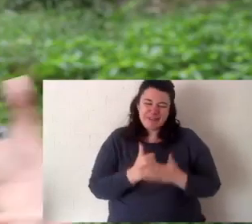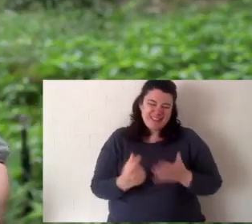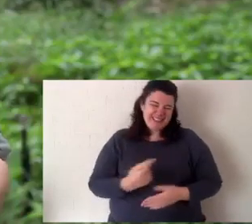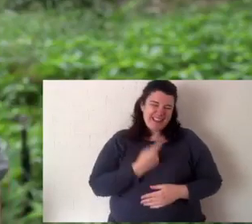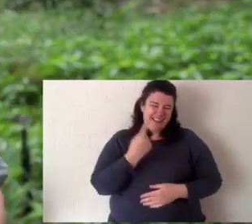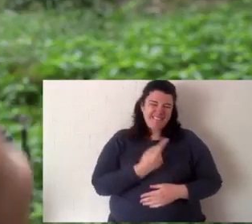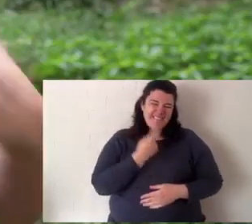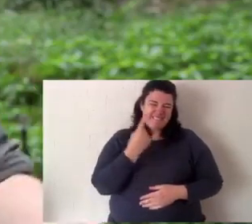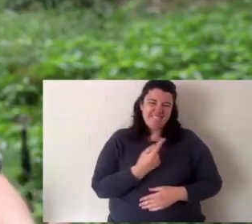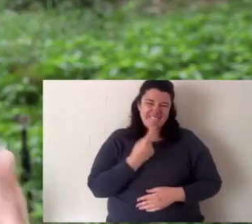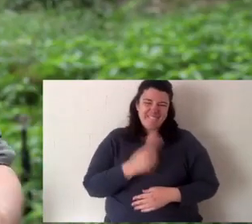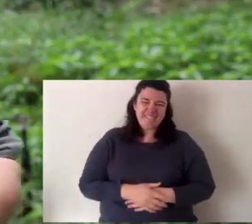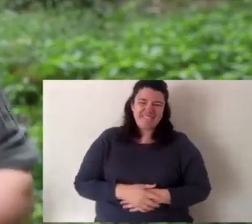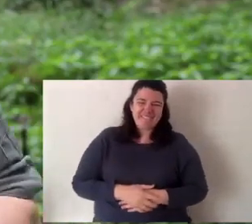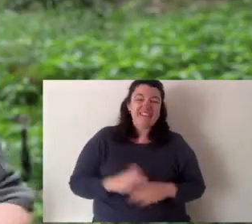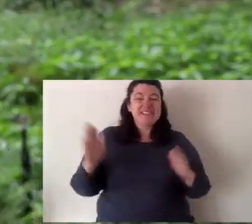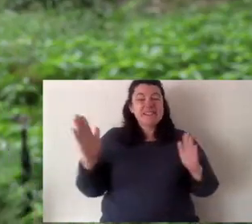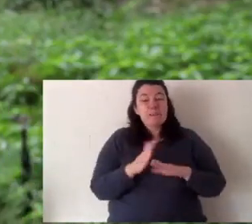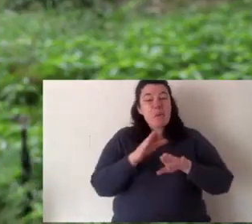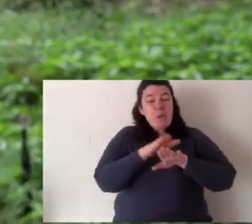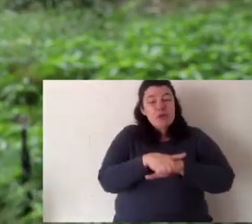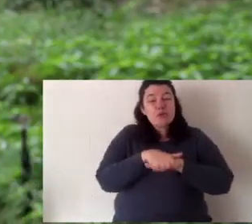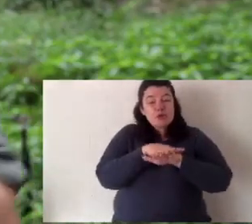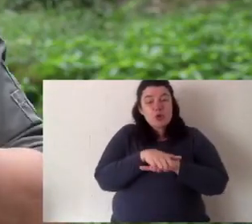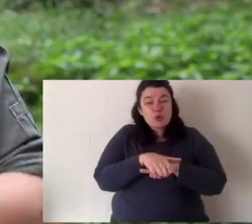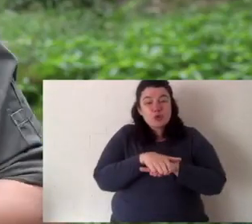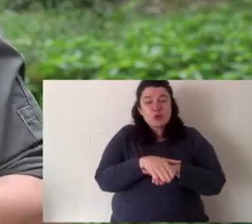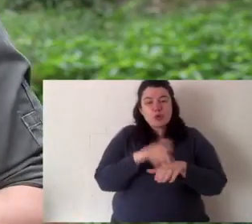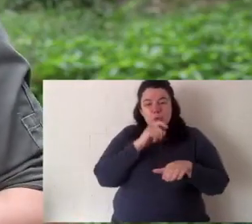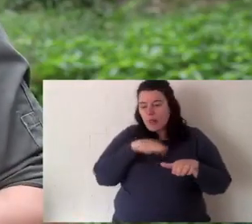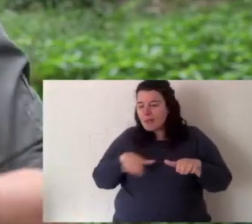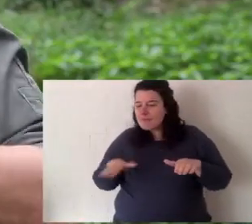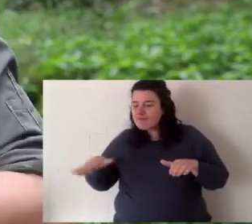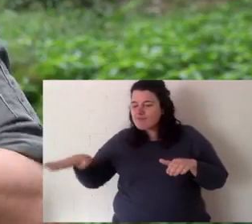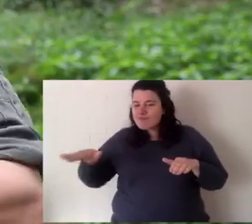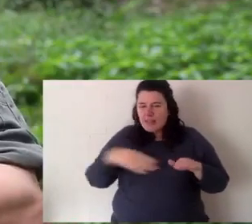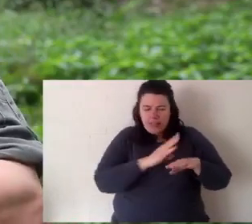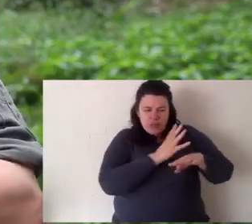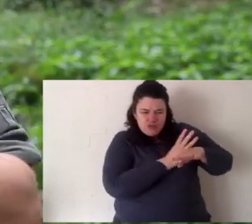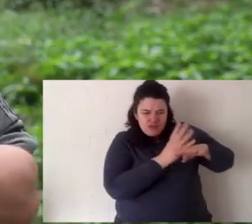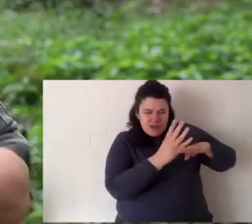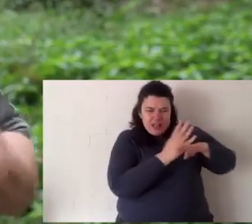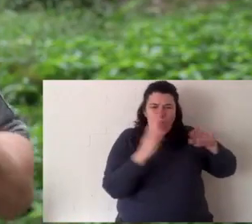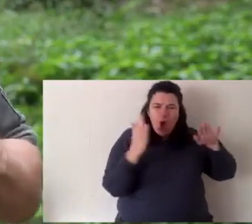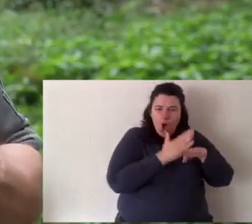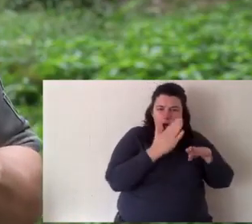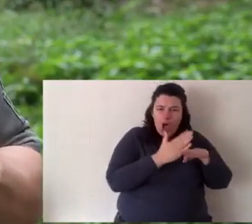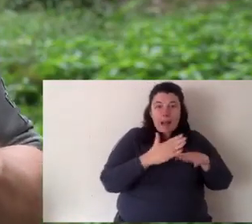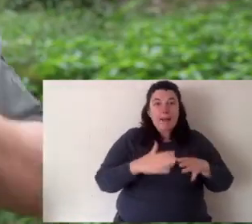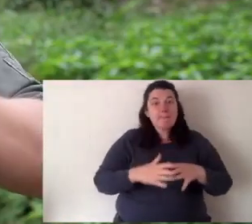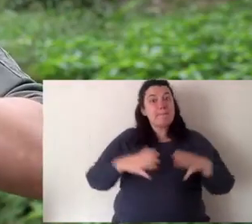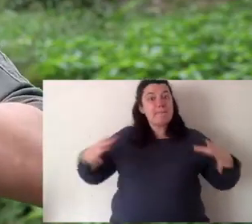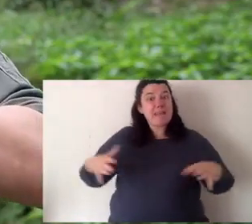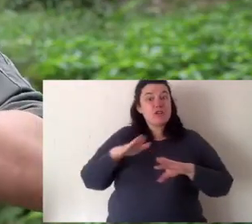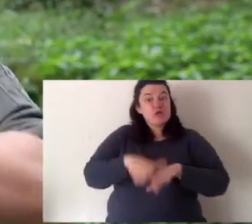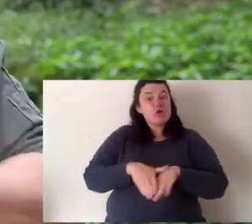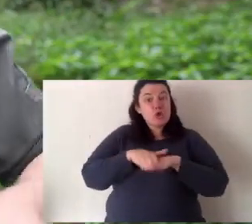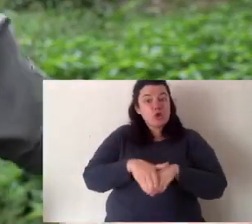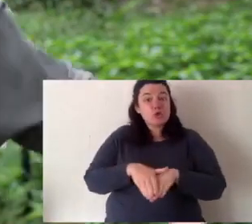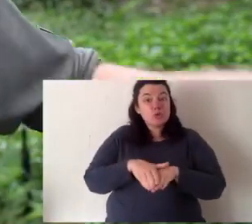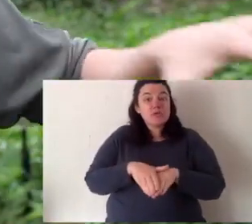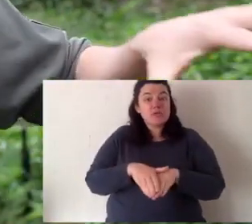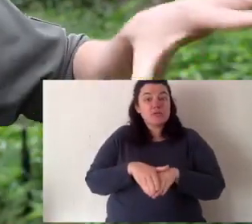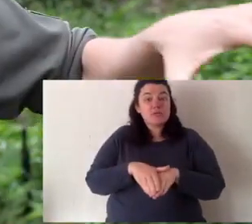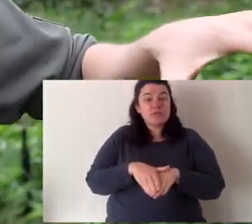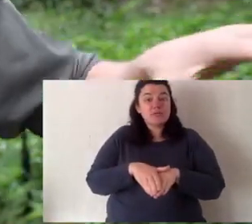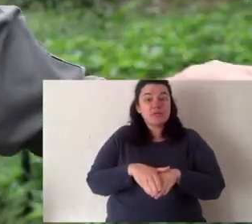don't hang out together or go to school together or have community meetings. They're typically solitary. Smaller turtles will be in the less